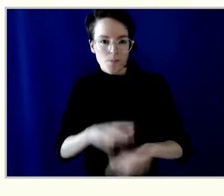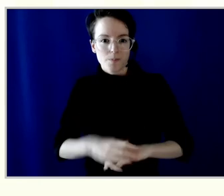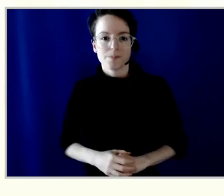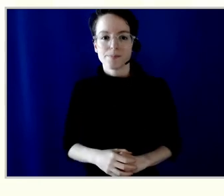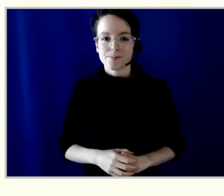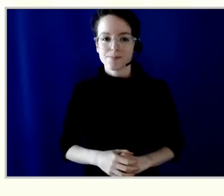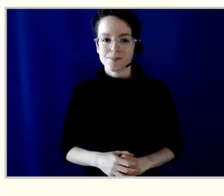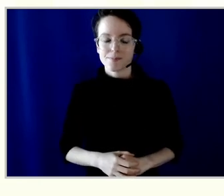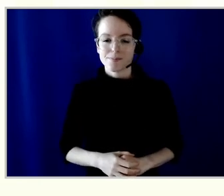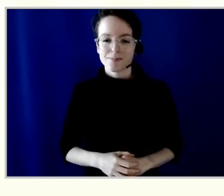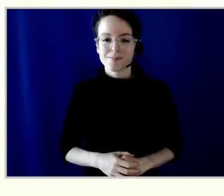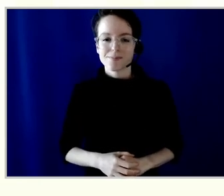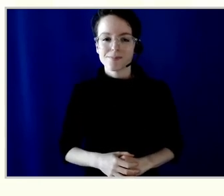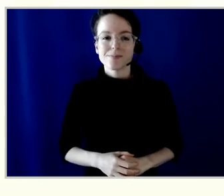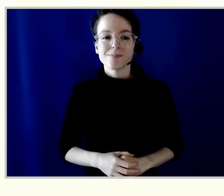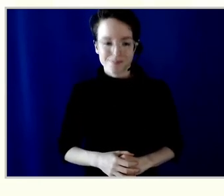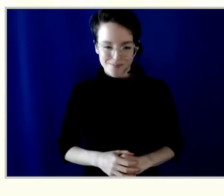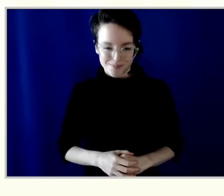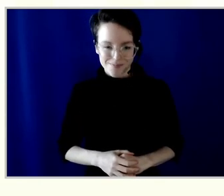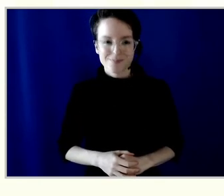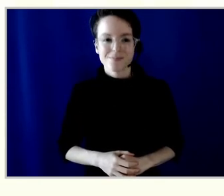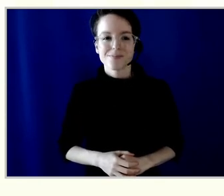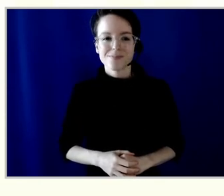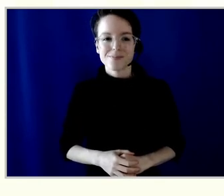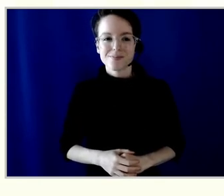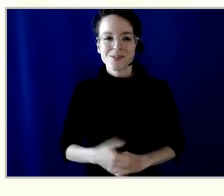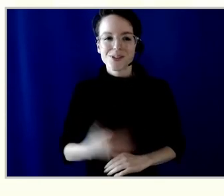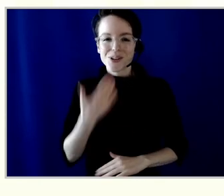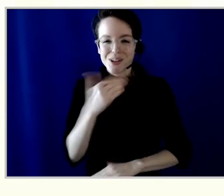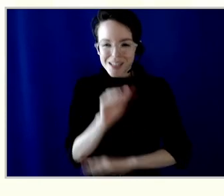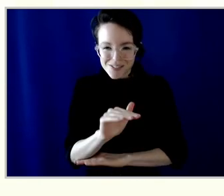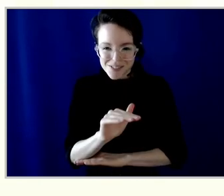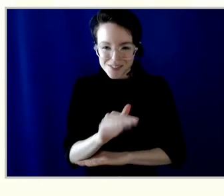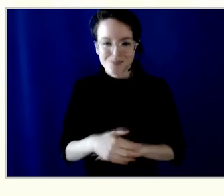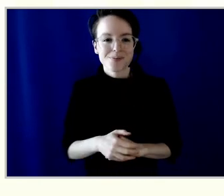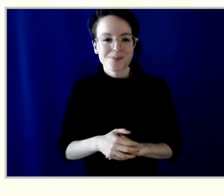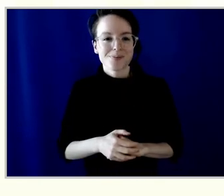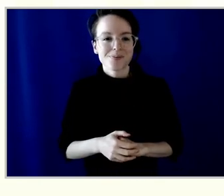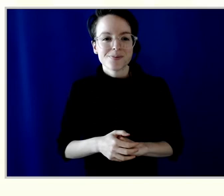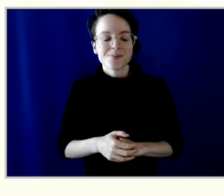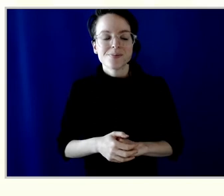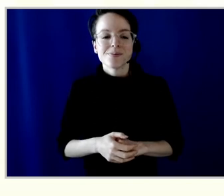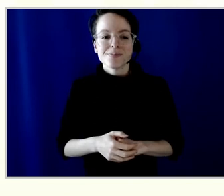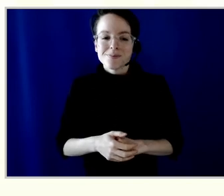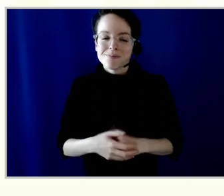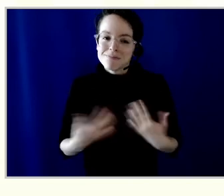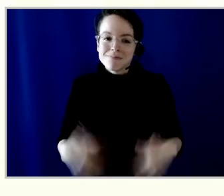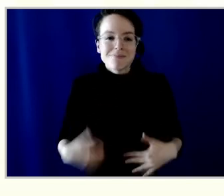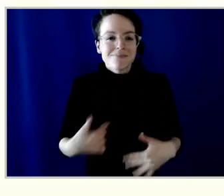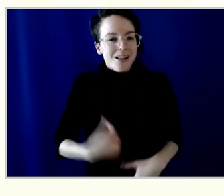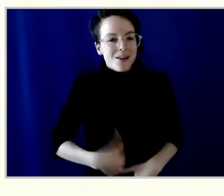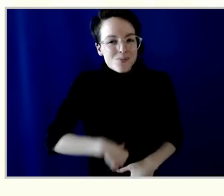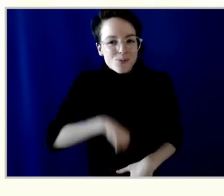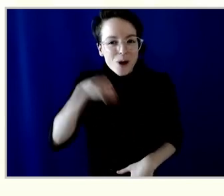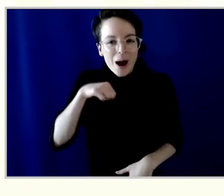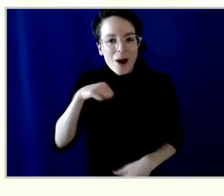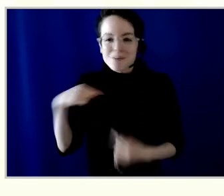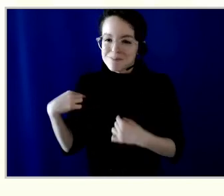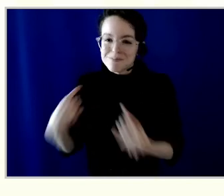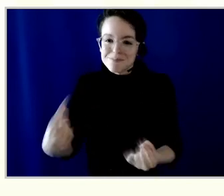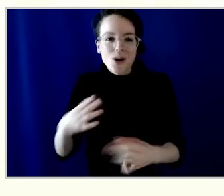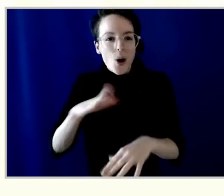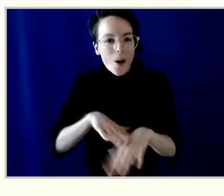Great. Thank you, Anita. Good evening. I've always been so proud to be a member of the Vancity team. And in 2021,